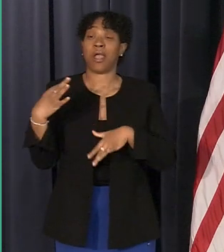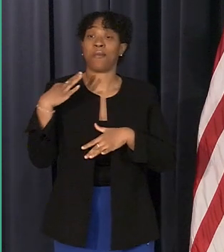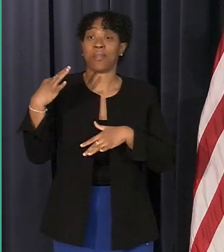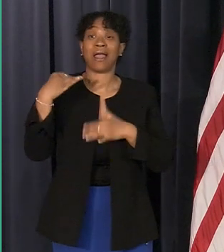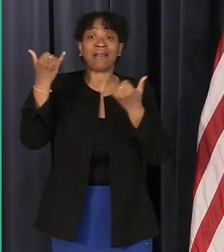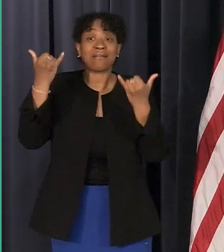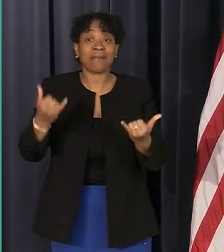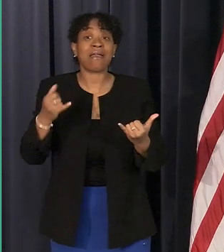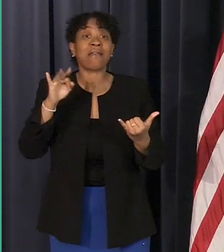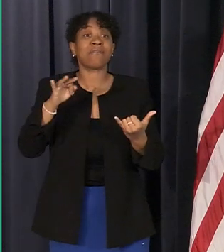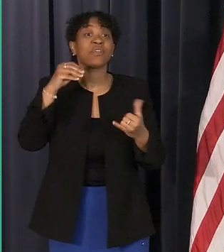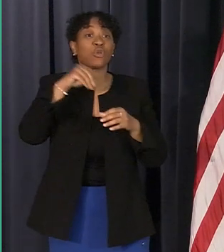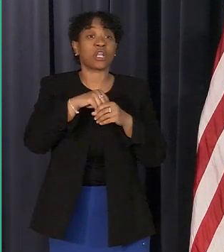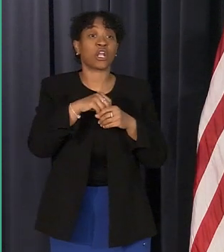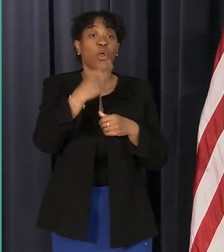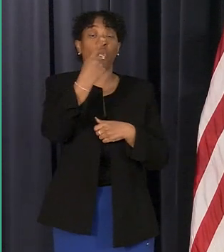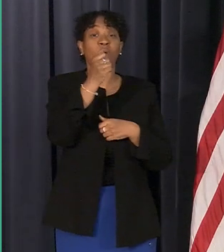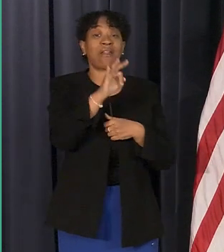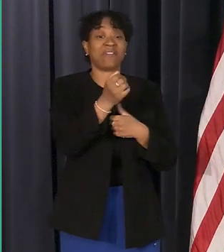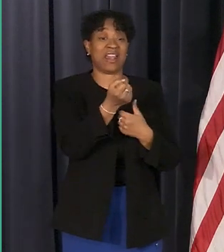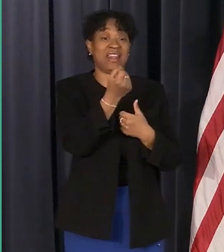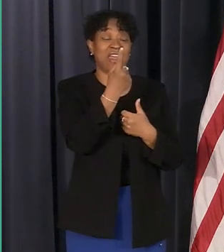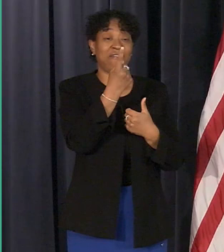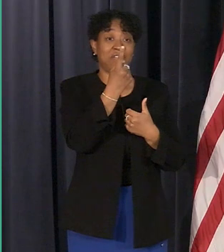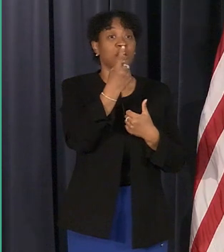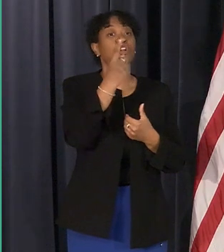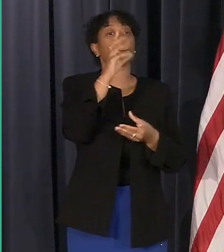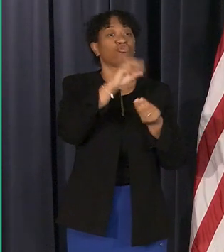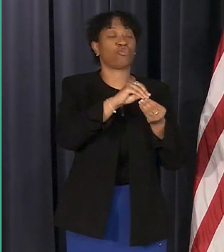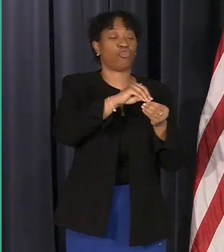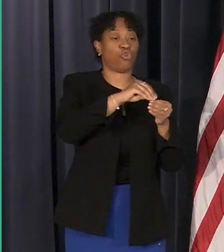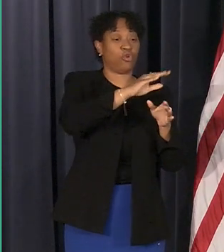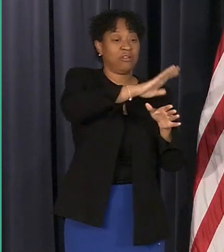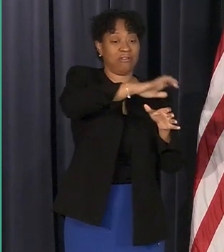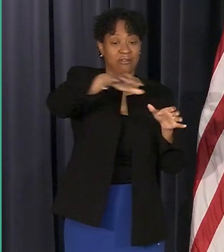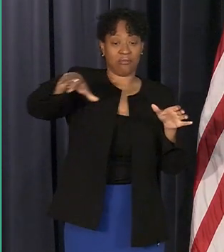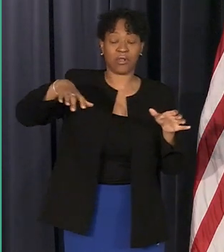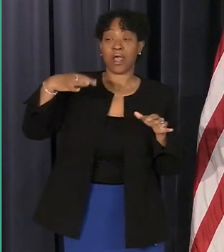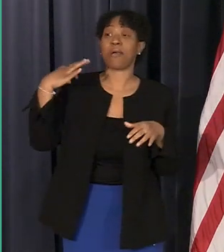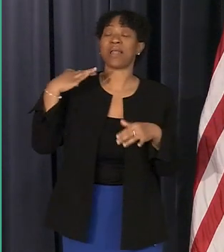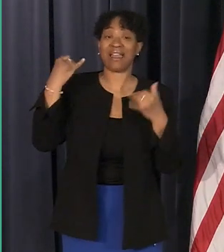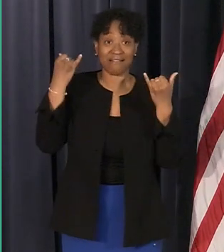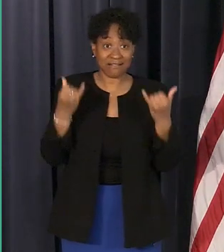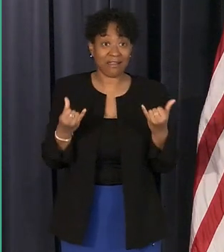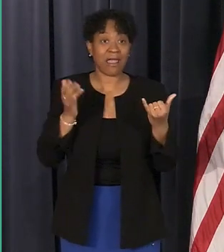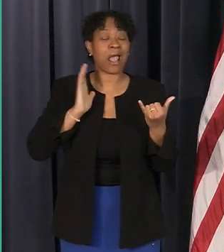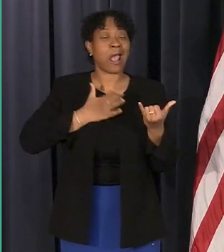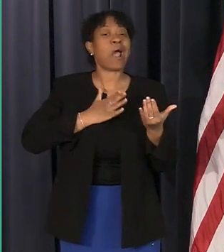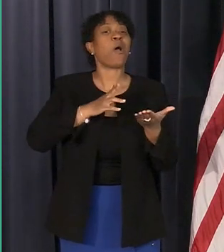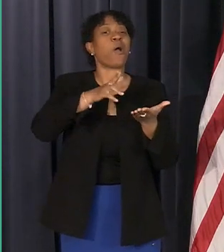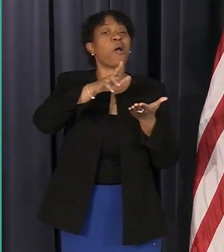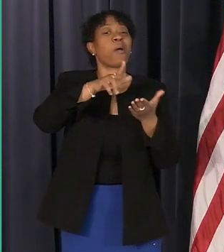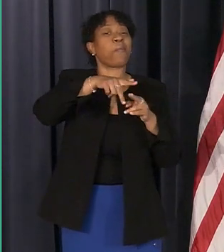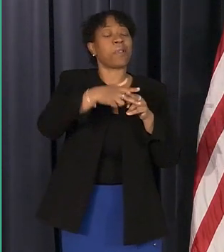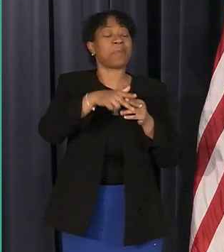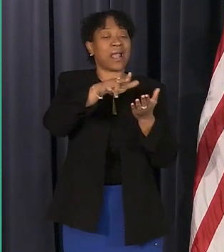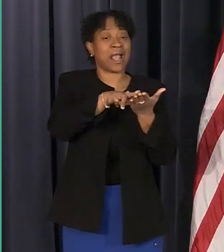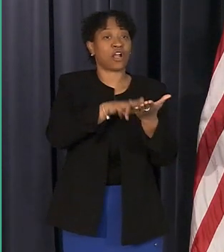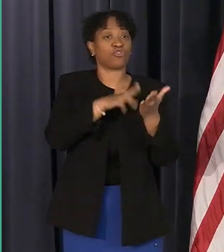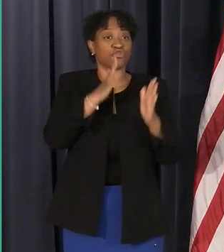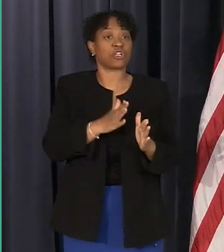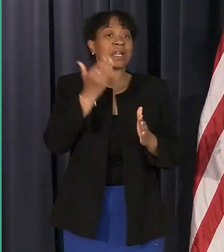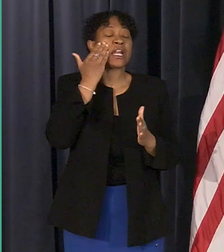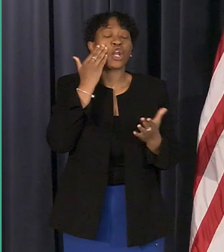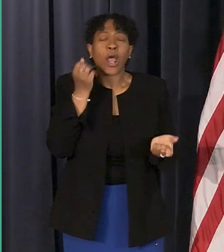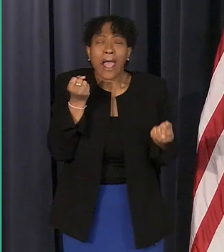if you're in one of the 11 neighborhoods apply now our plumbing contractors need to understand the